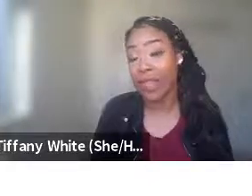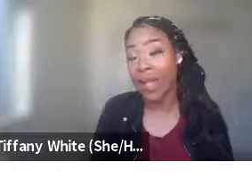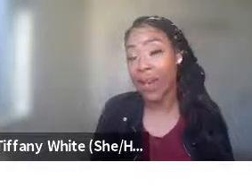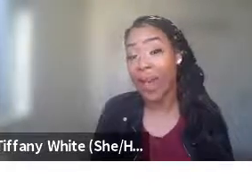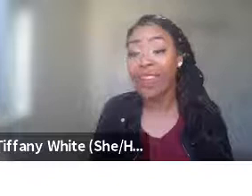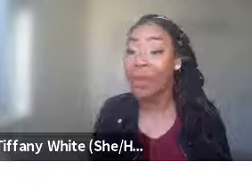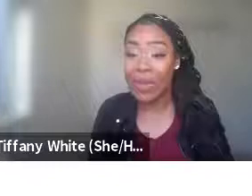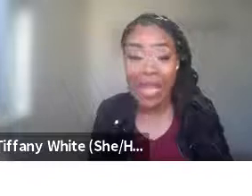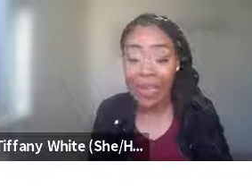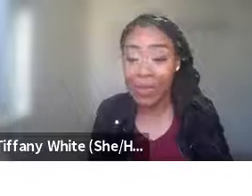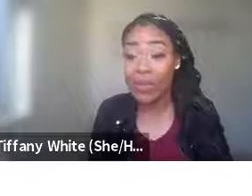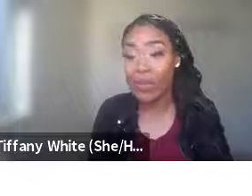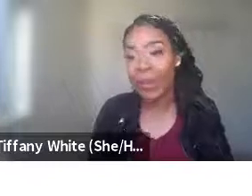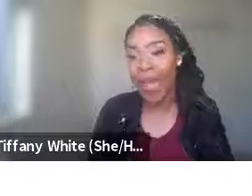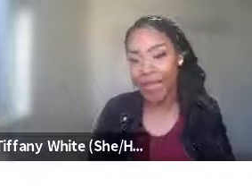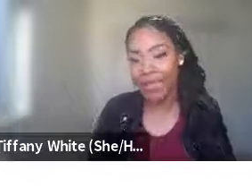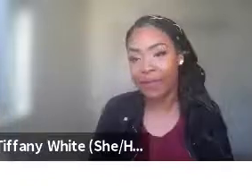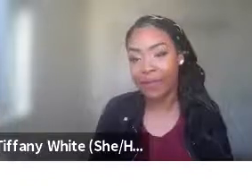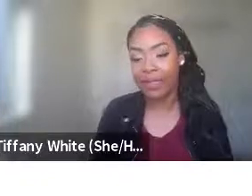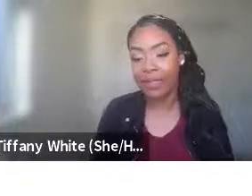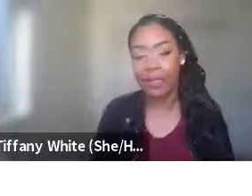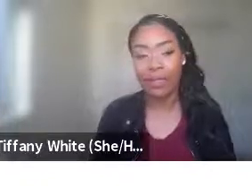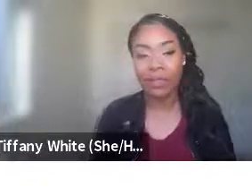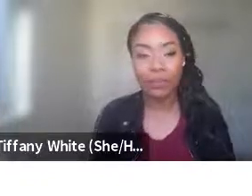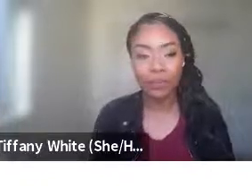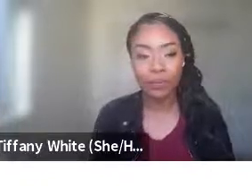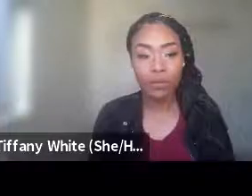thoughts might not be negative. And so the impact is different.